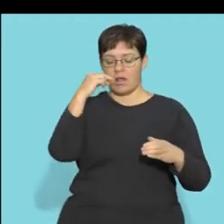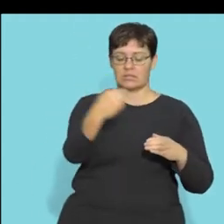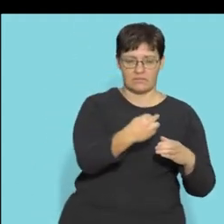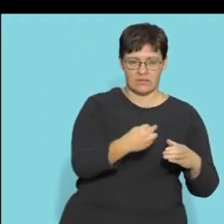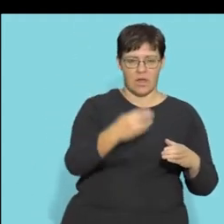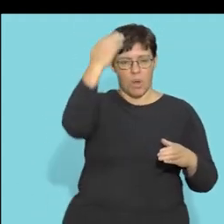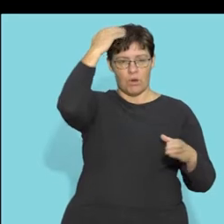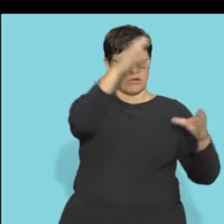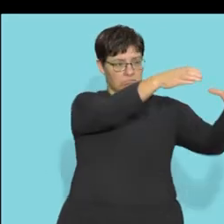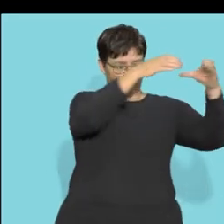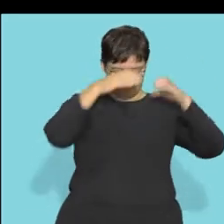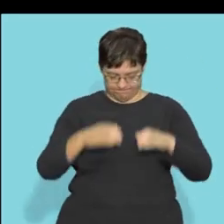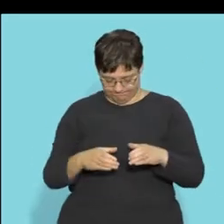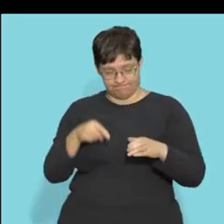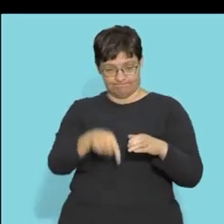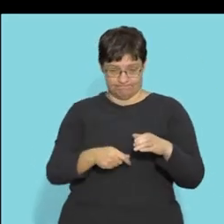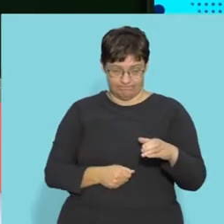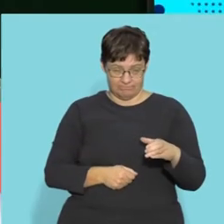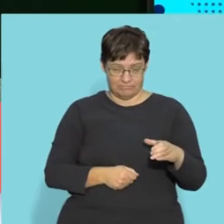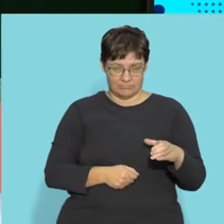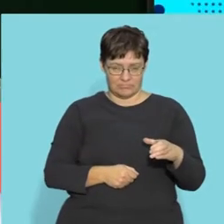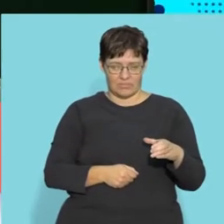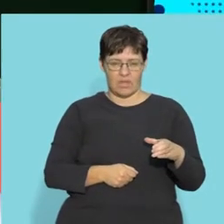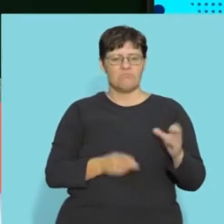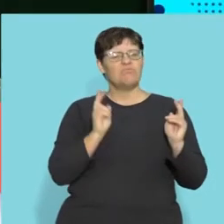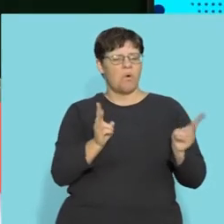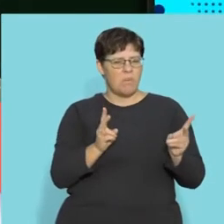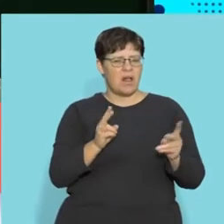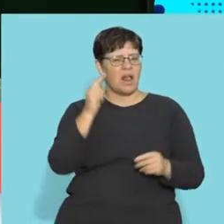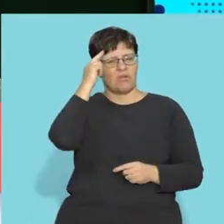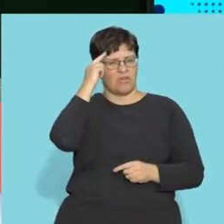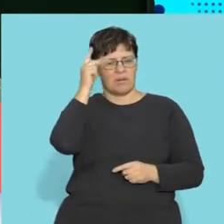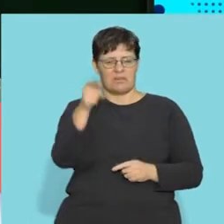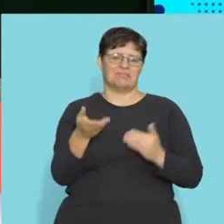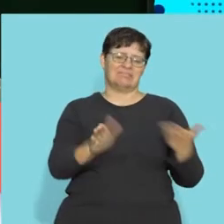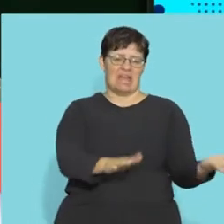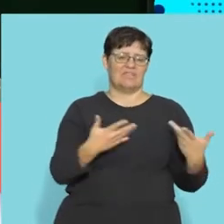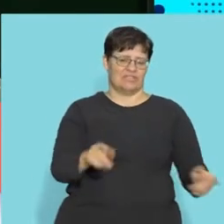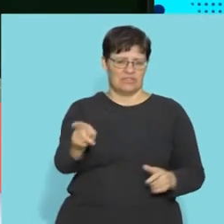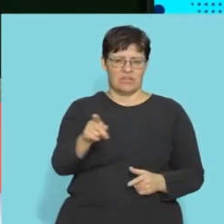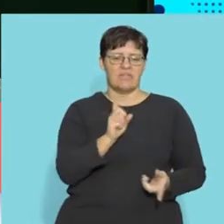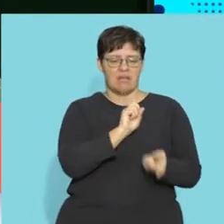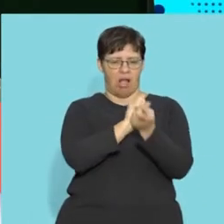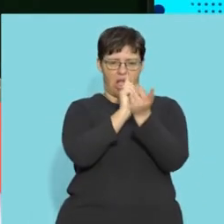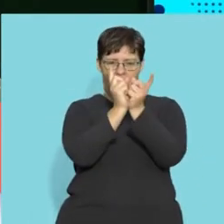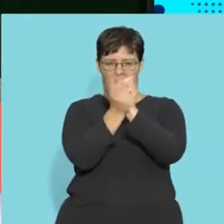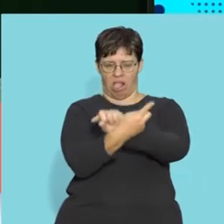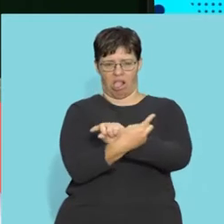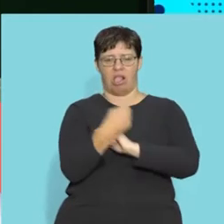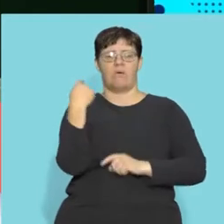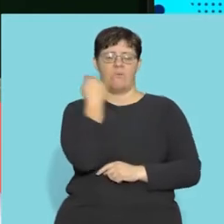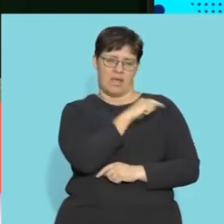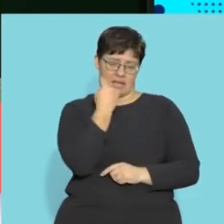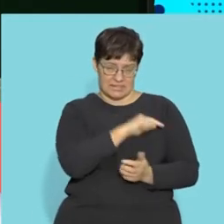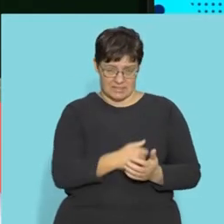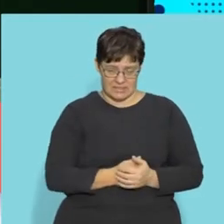view if you could take somebody's brain now usually it will be grayish but this is a dead brain so it becomes white after a